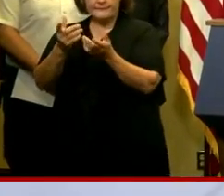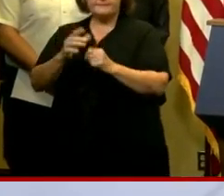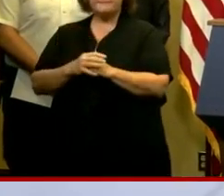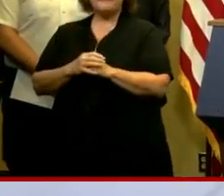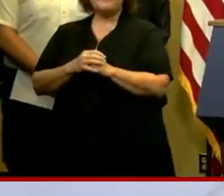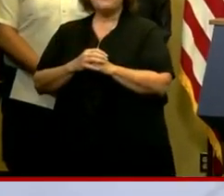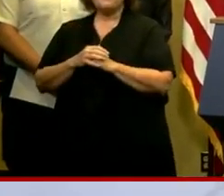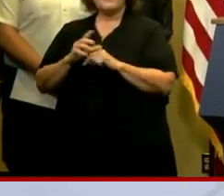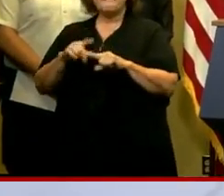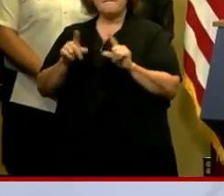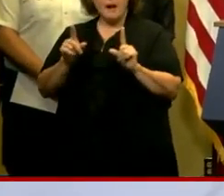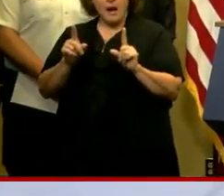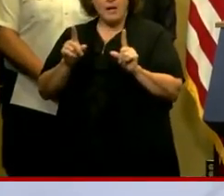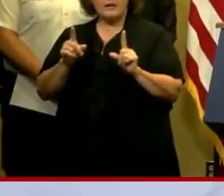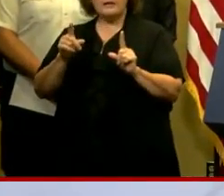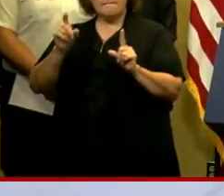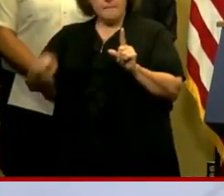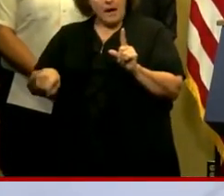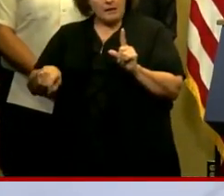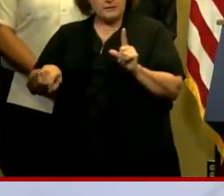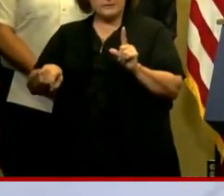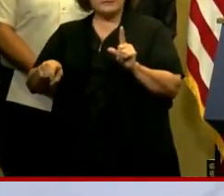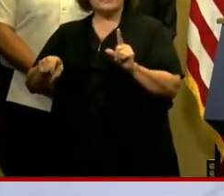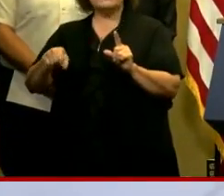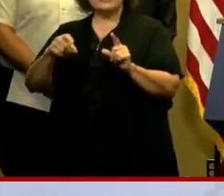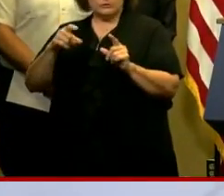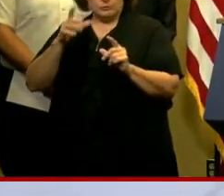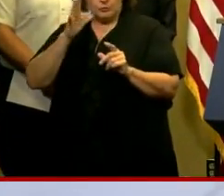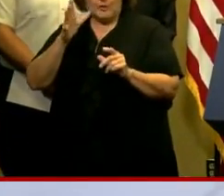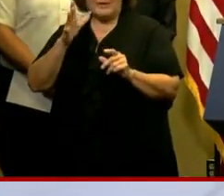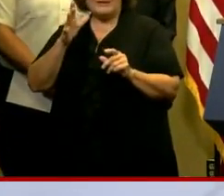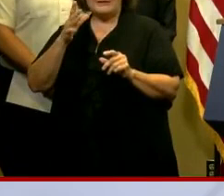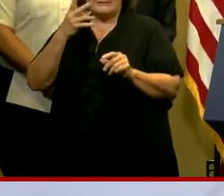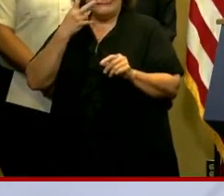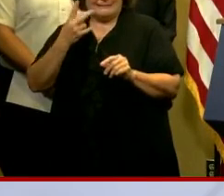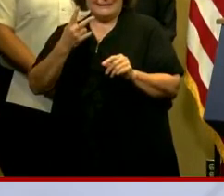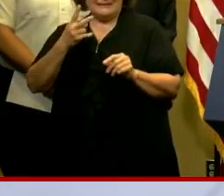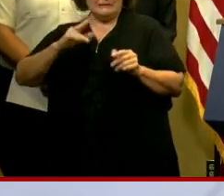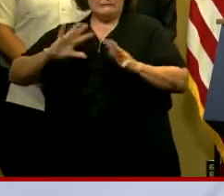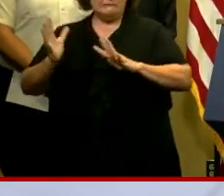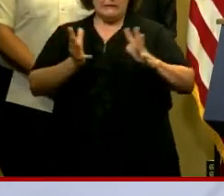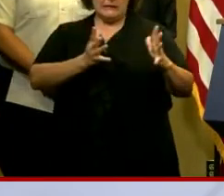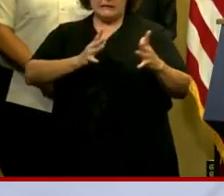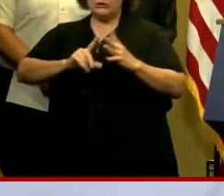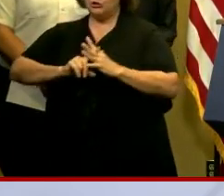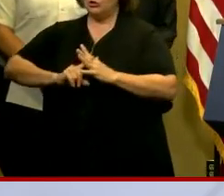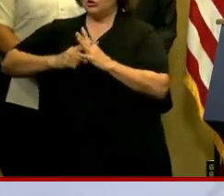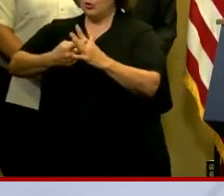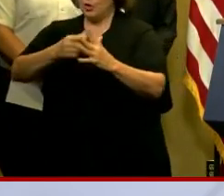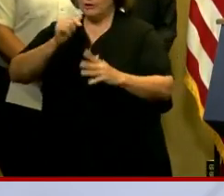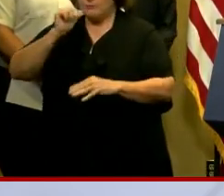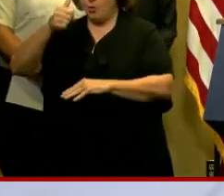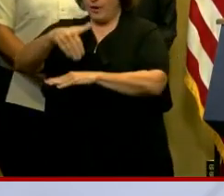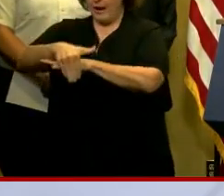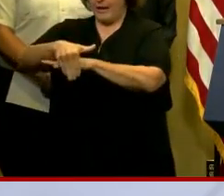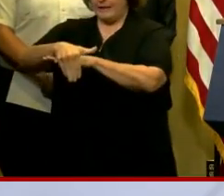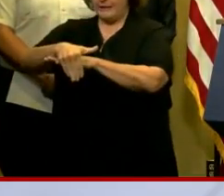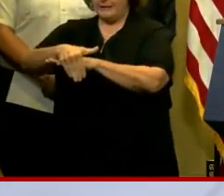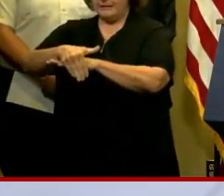fluid. But we must, and we will start seeing winds, as I'm told, as early as tomorrow night.